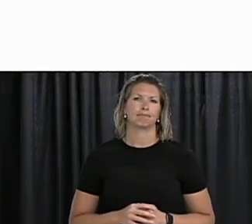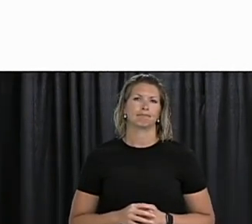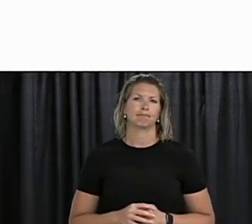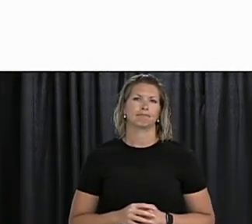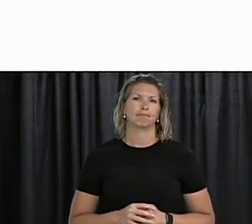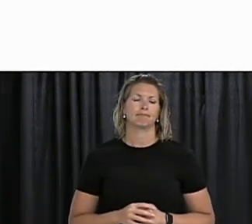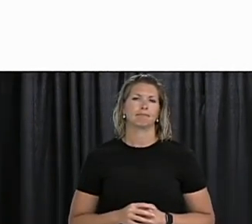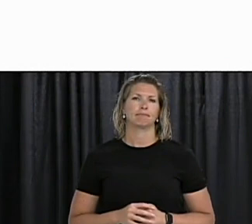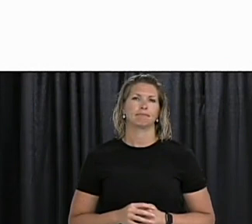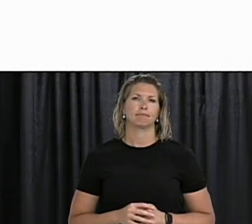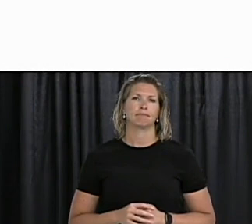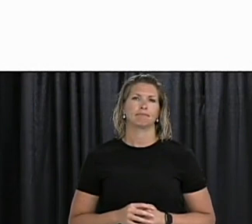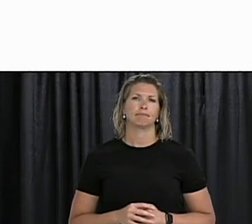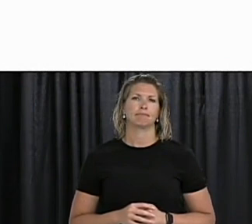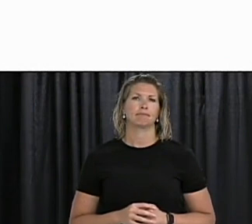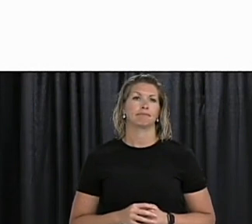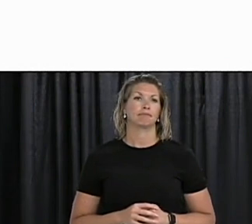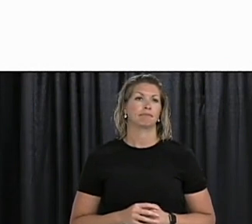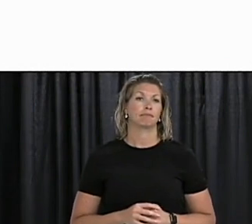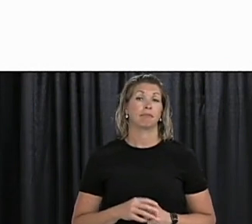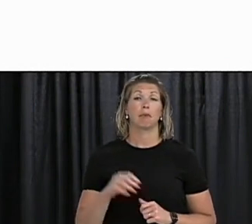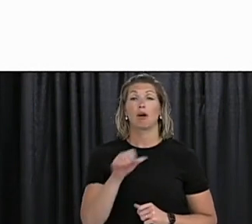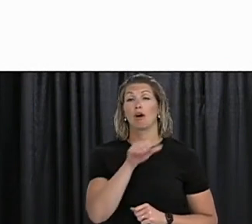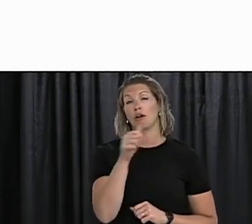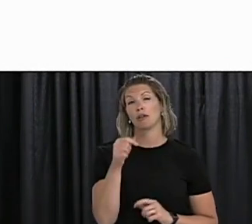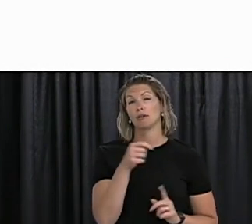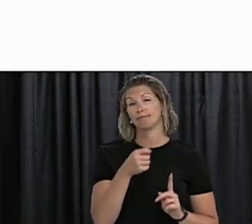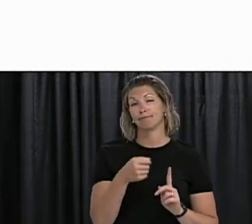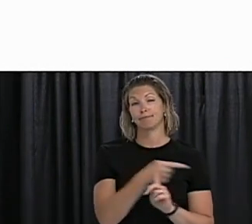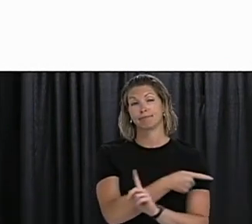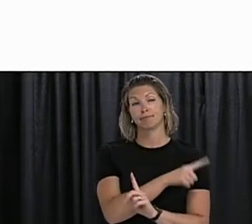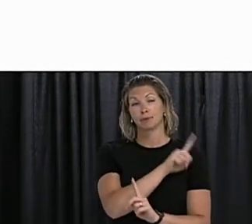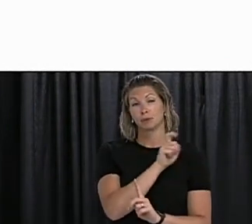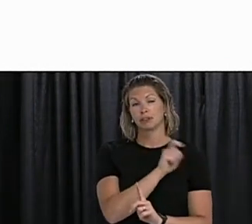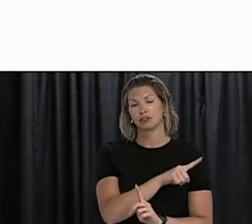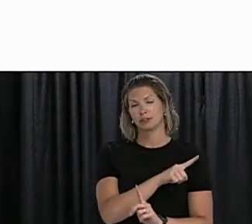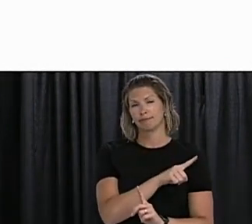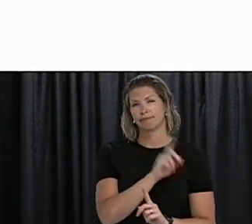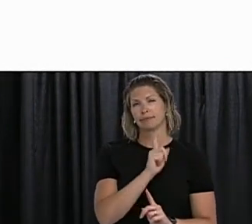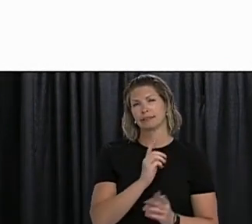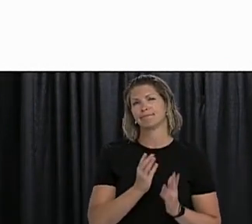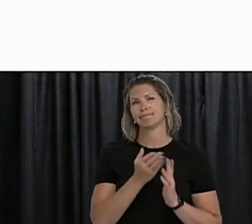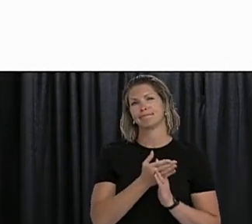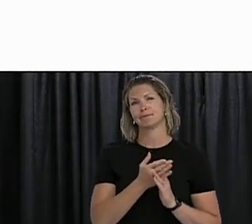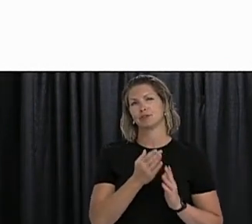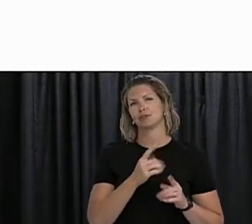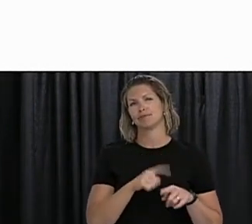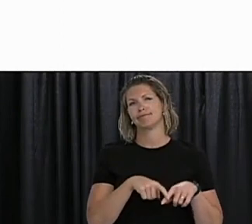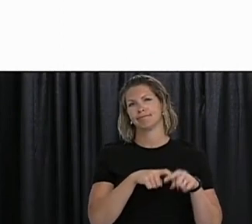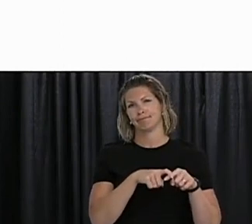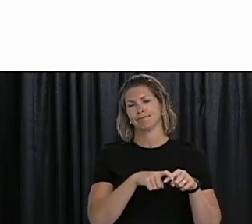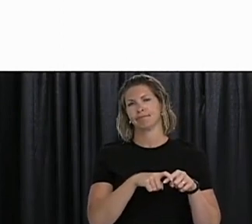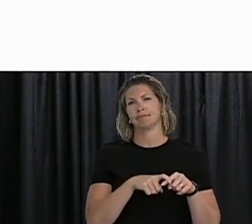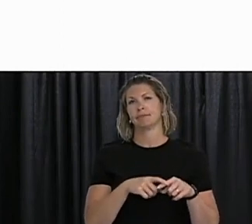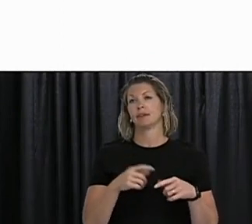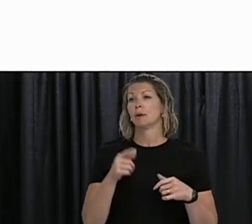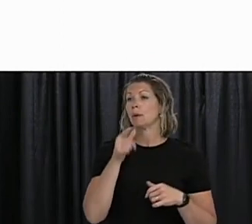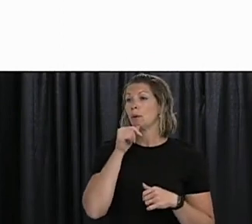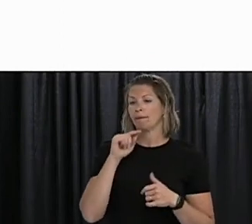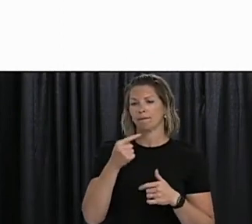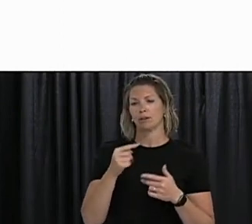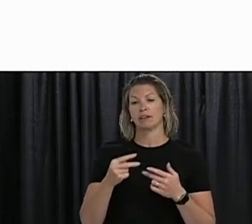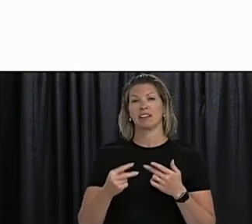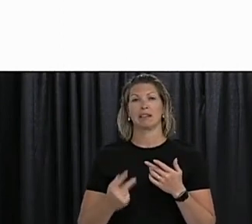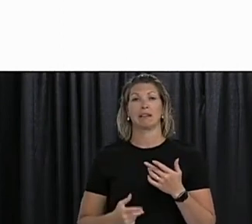should be directed to the appropriate department or agency for response. Reporters will ask questions in the order that they registered for today's call.